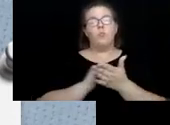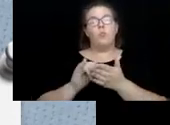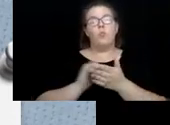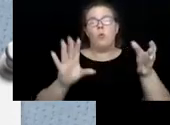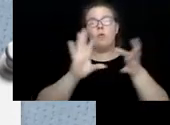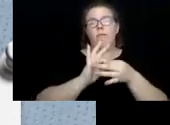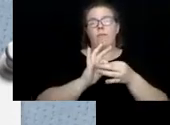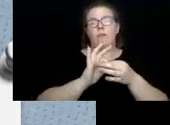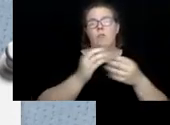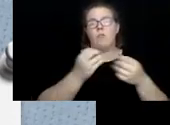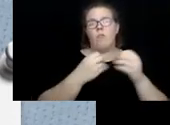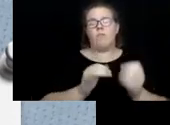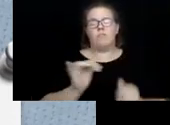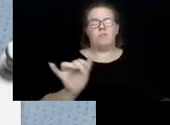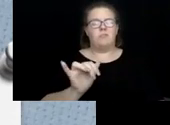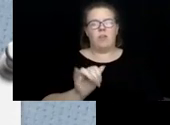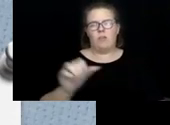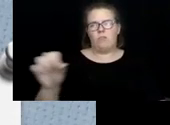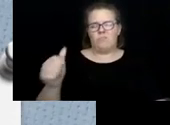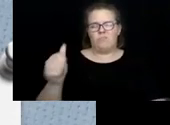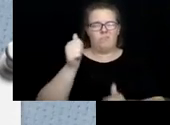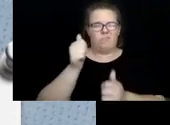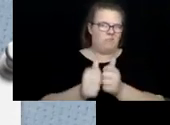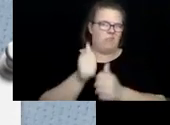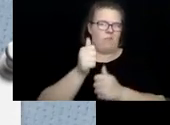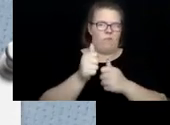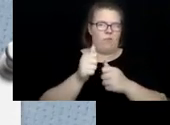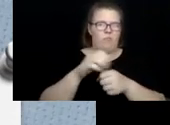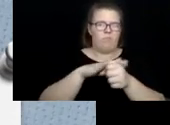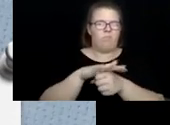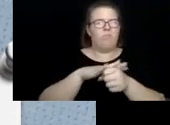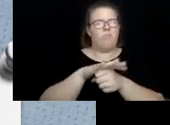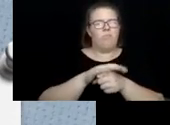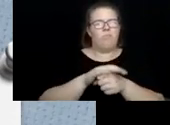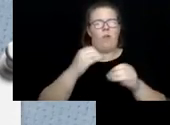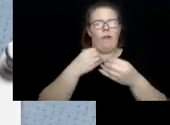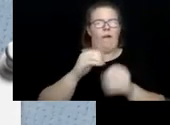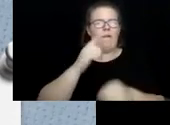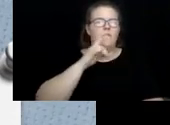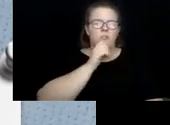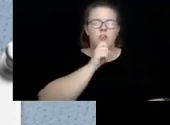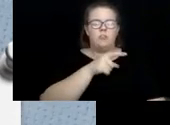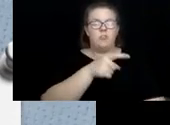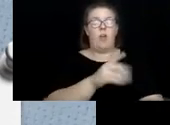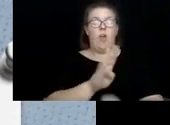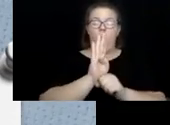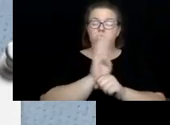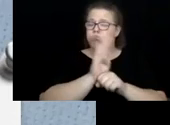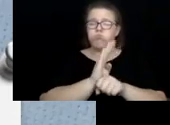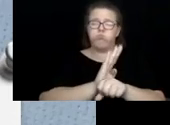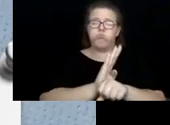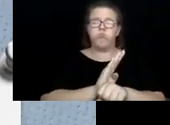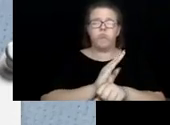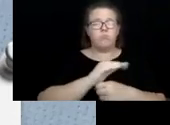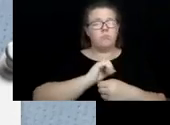like every other county office for aging is so extremely busy. And the pandemic is changing